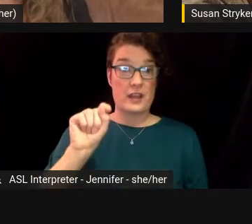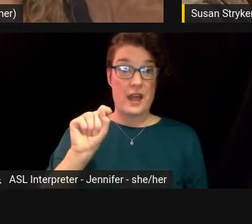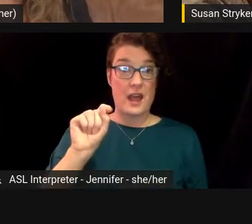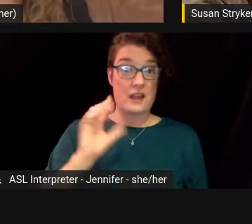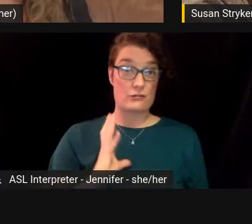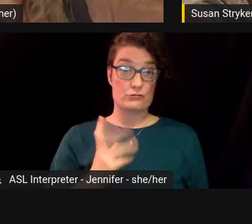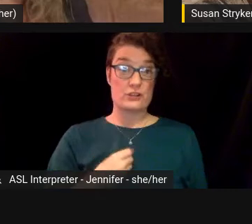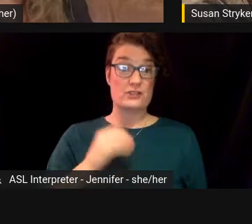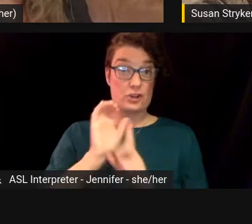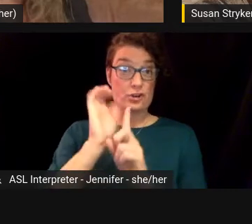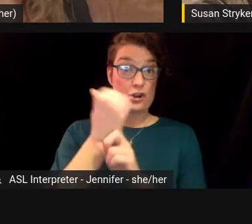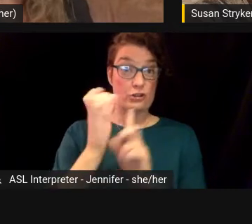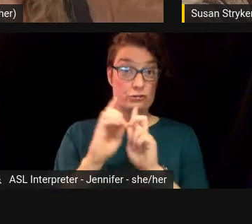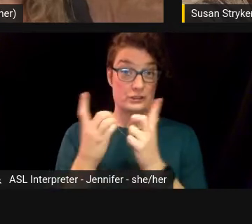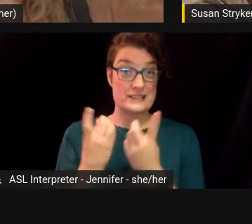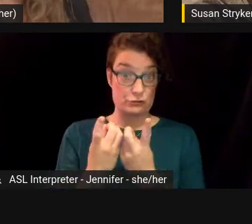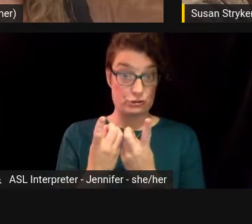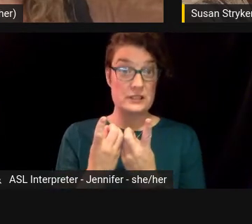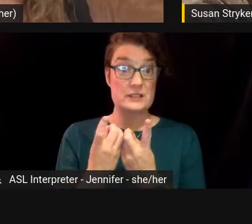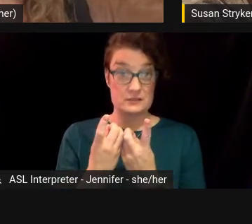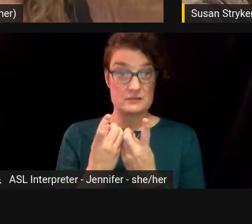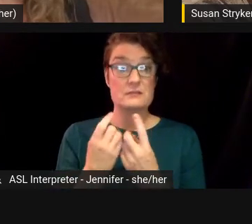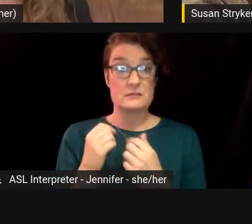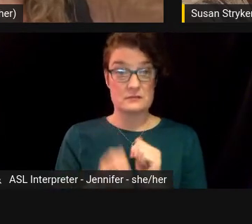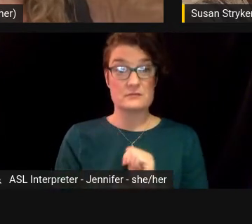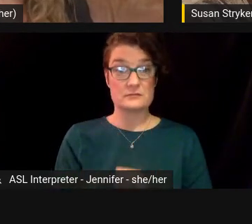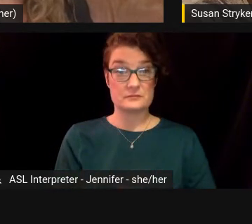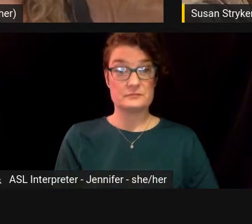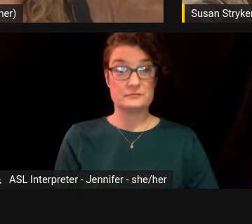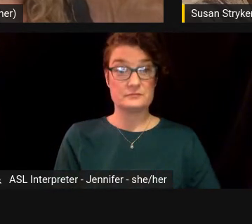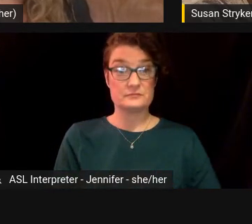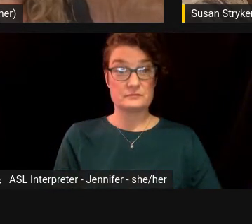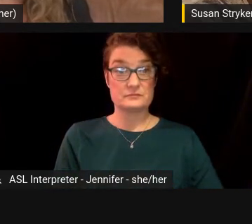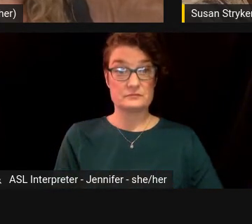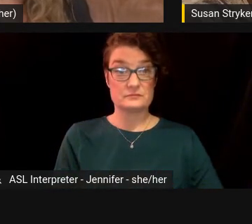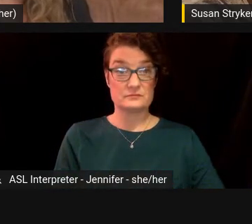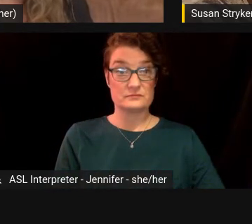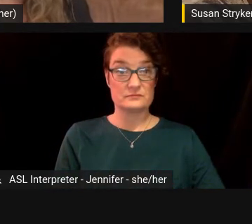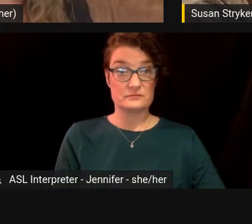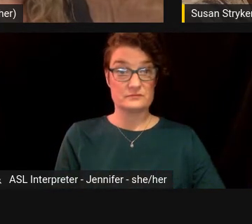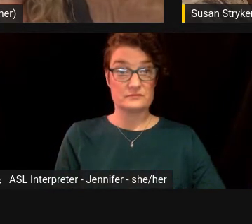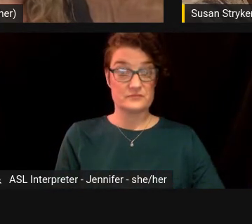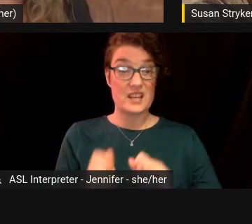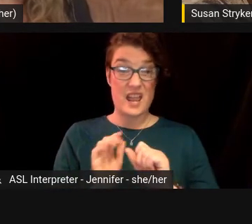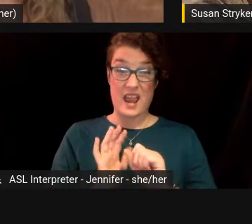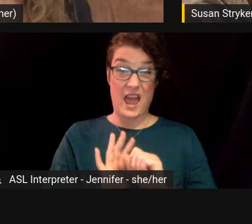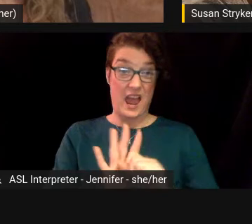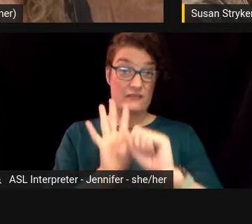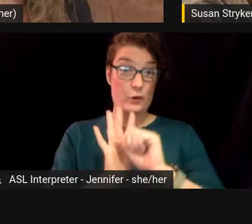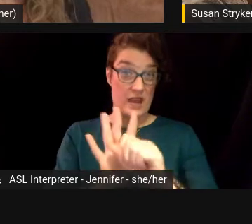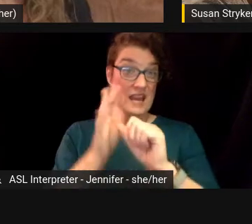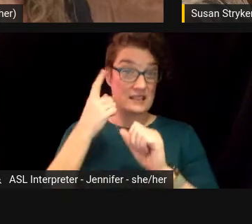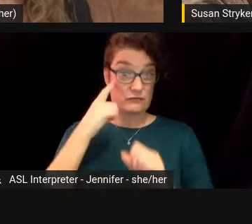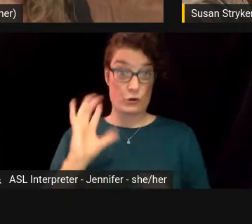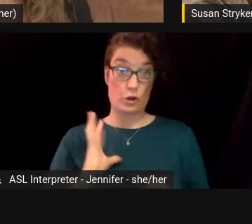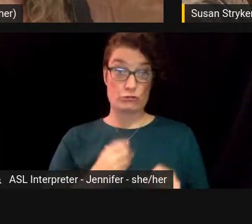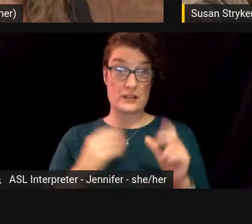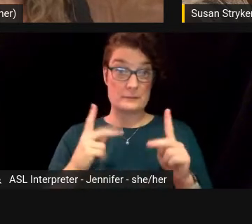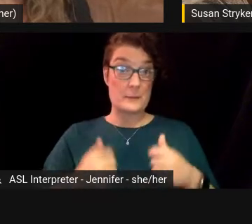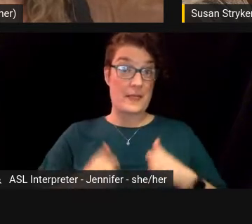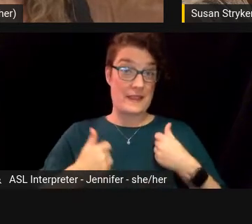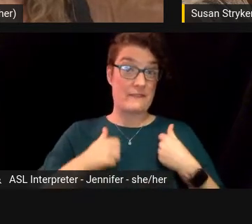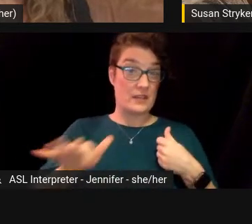Transgender Cultural District that advocates broadly for trans people living in the